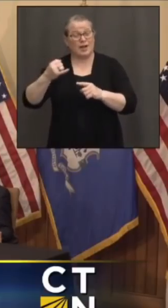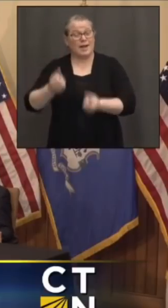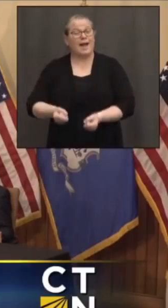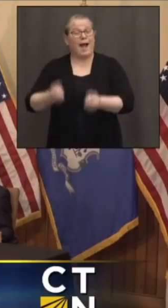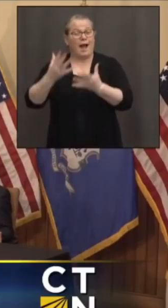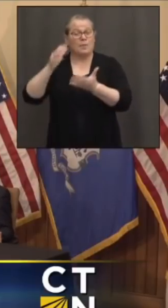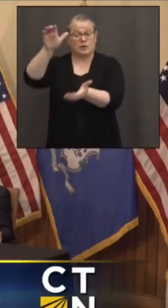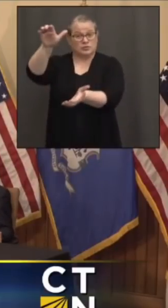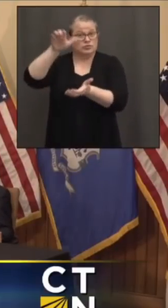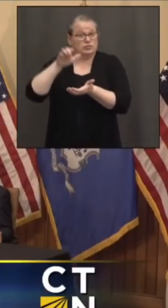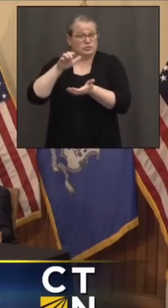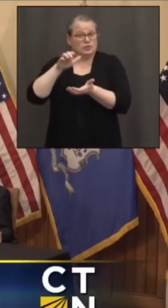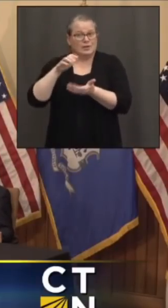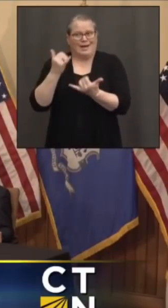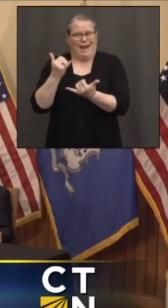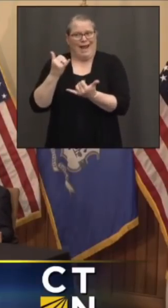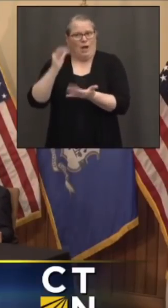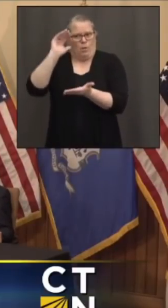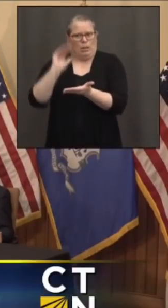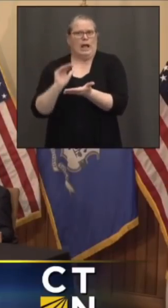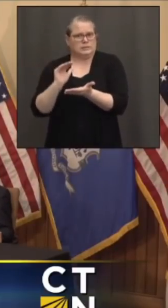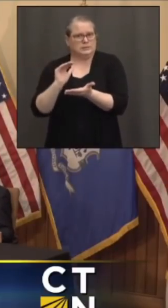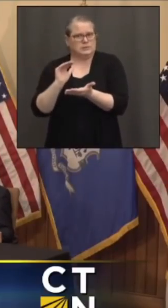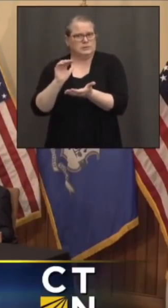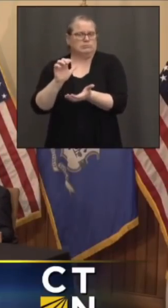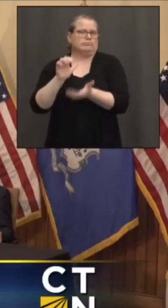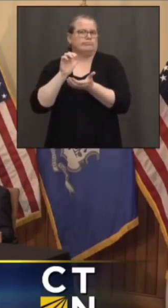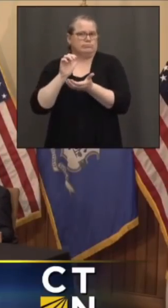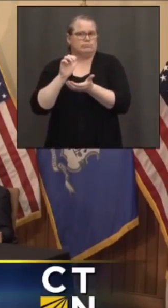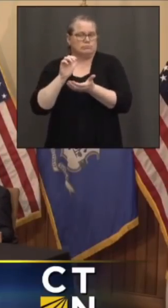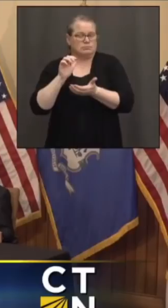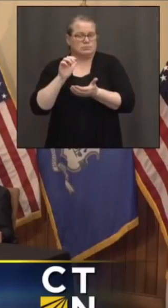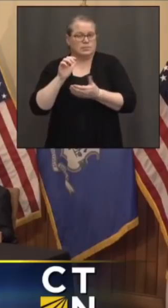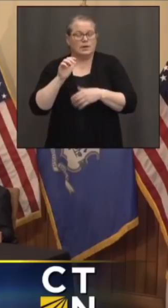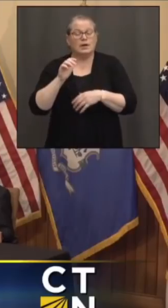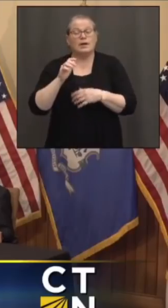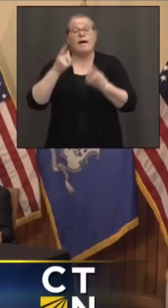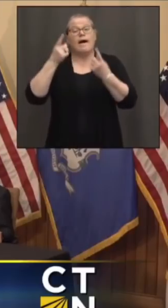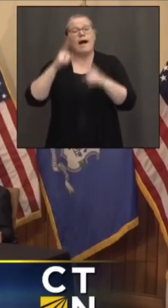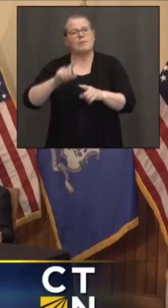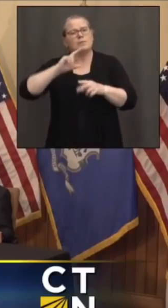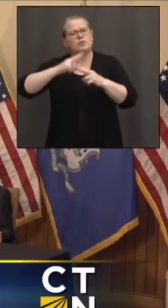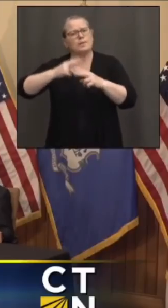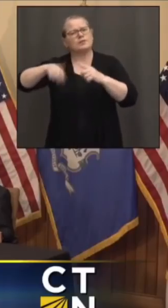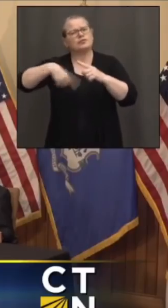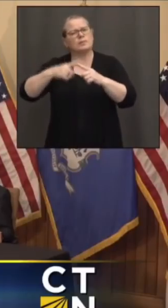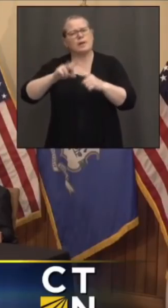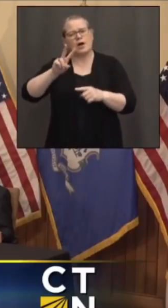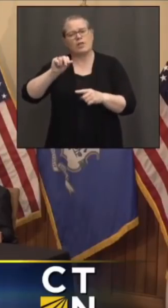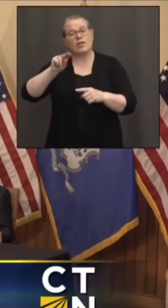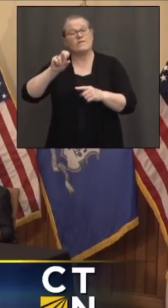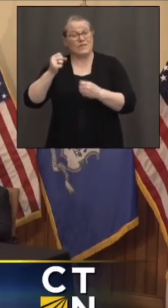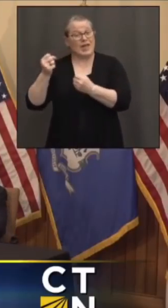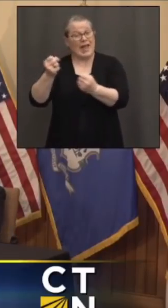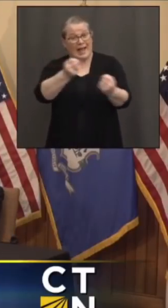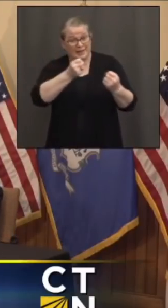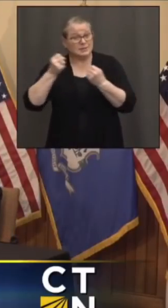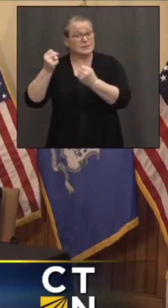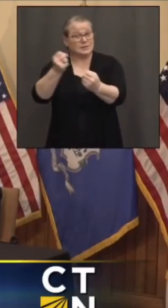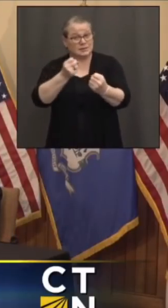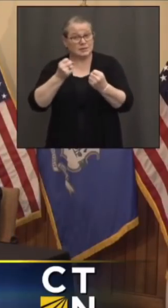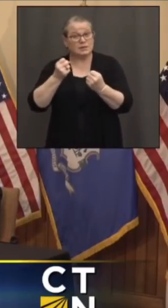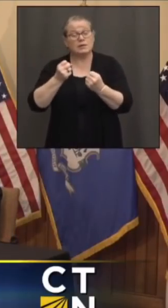getting because of that. And, again, you mentioned the vans going out. Will you make them